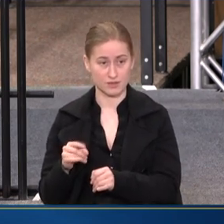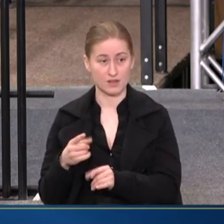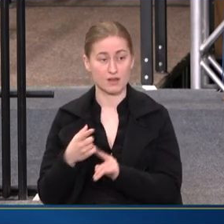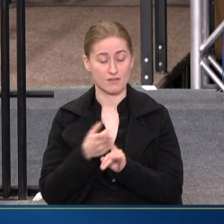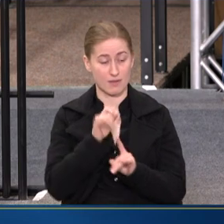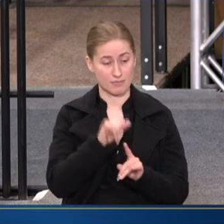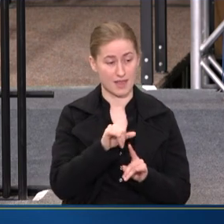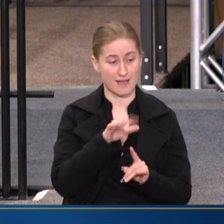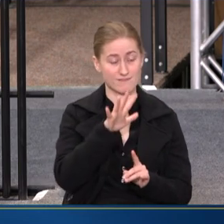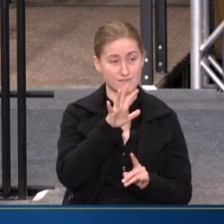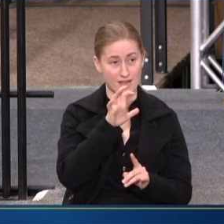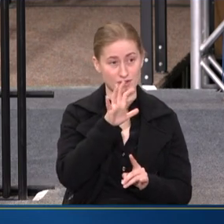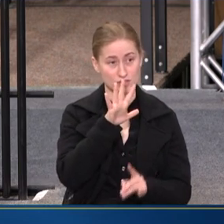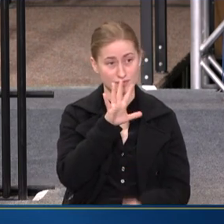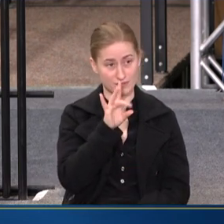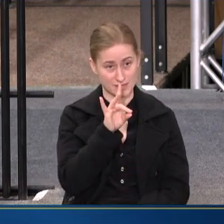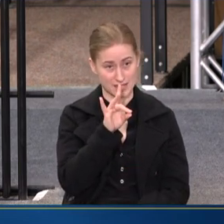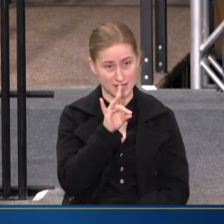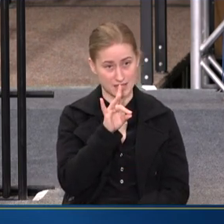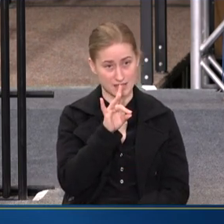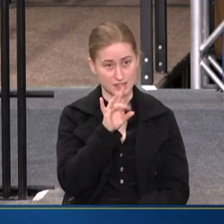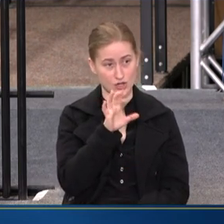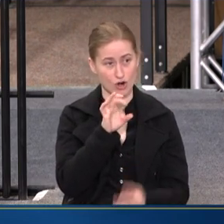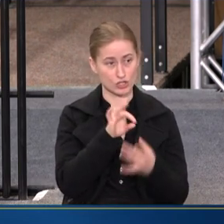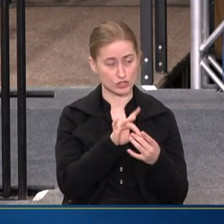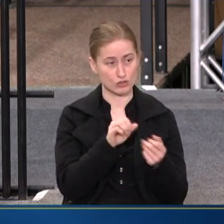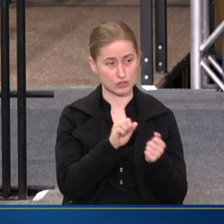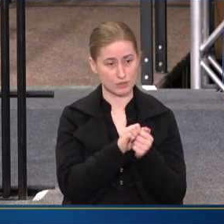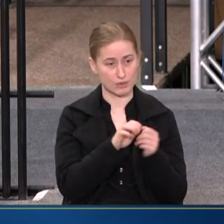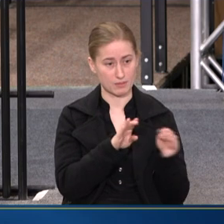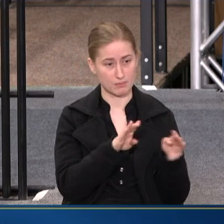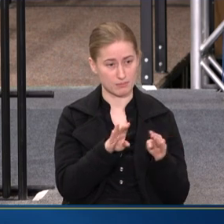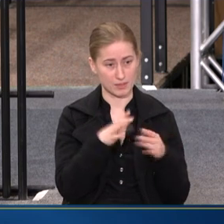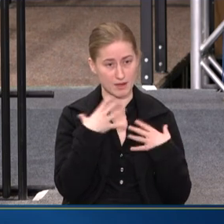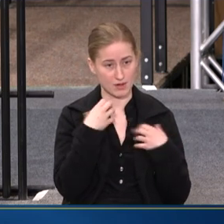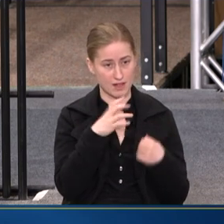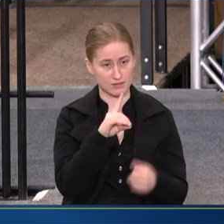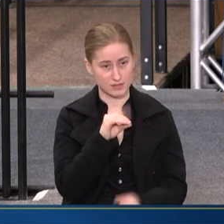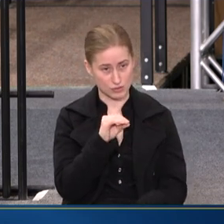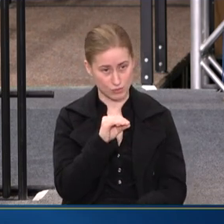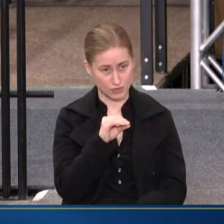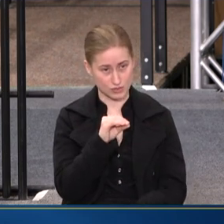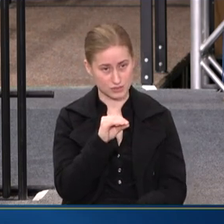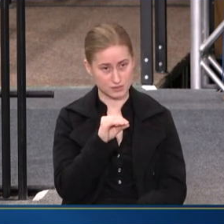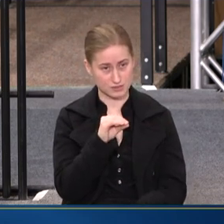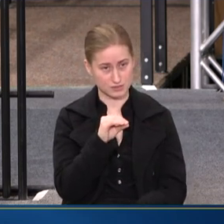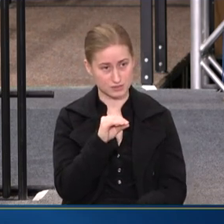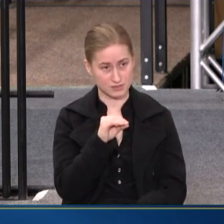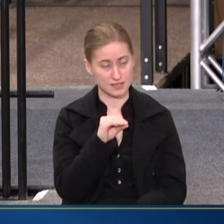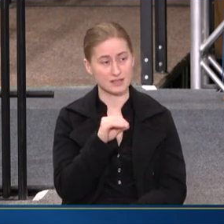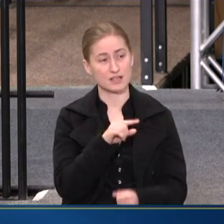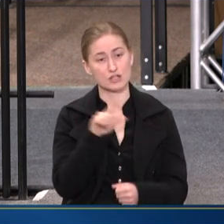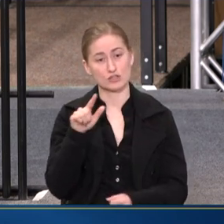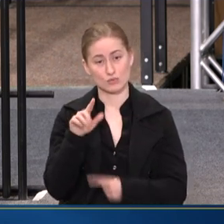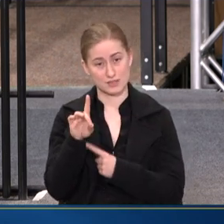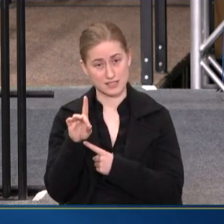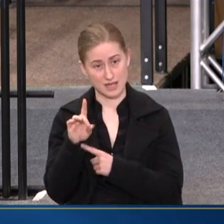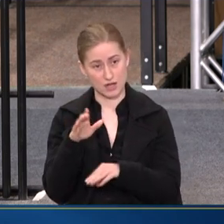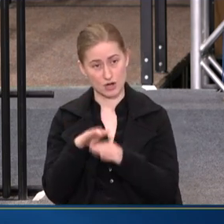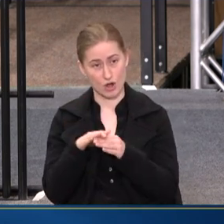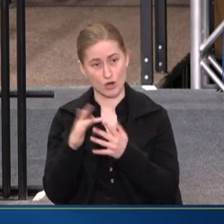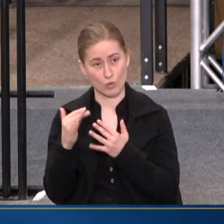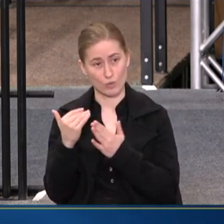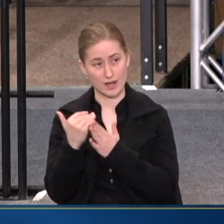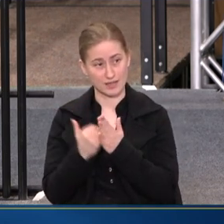558 are associated with behavioral health disorders, and 28 are on a